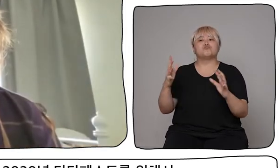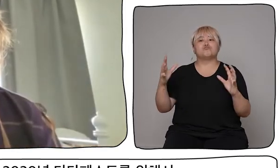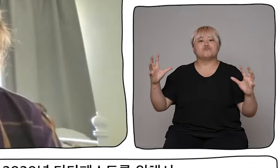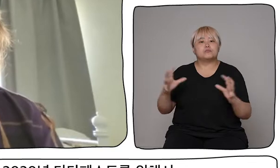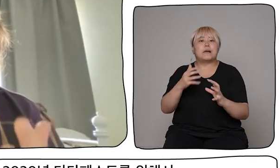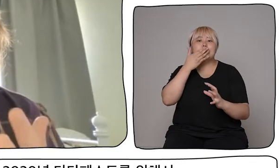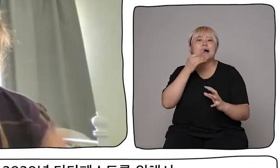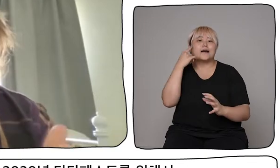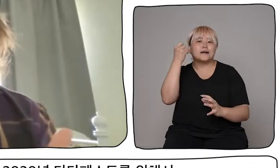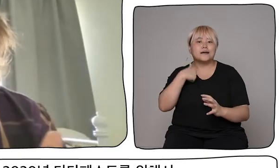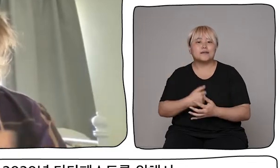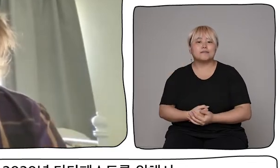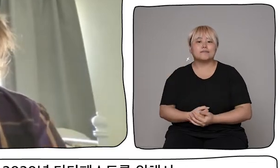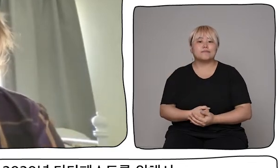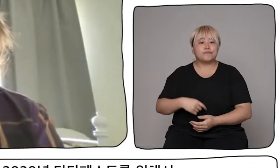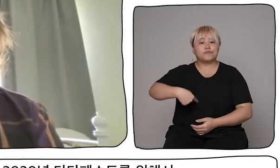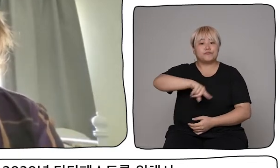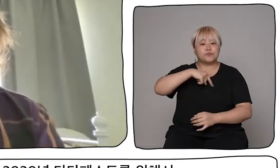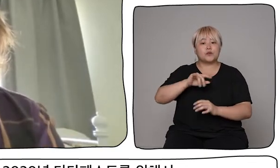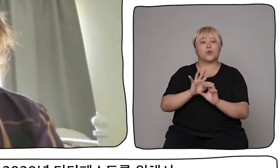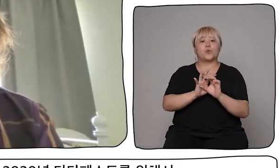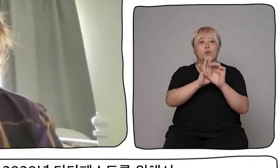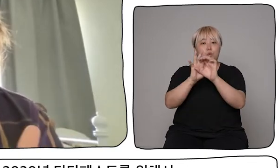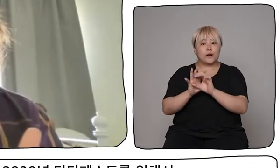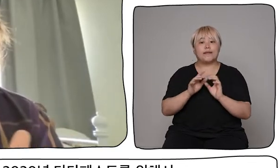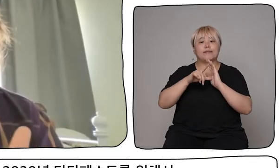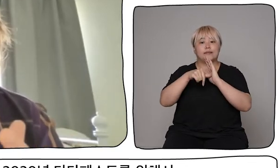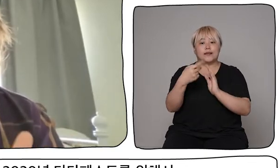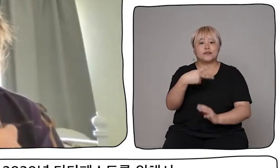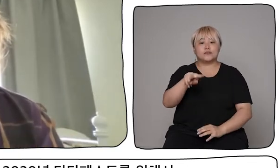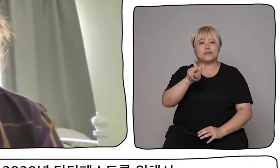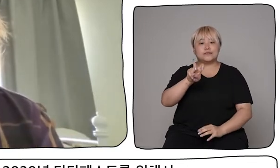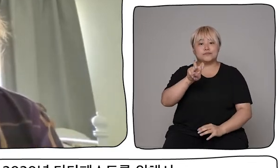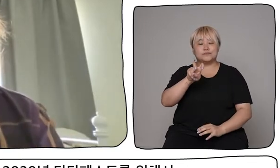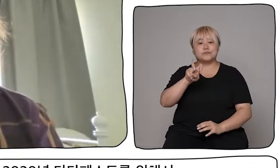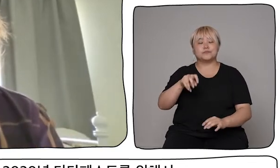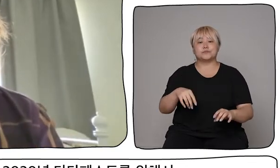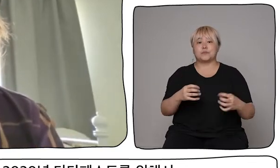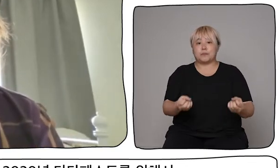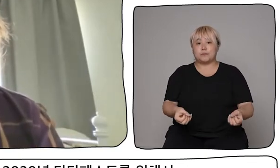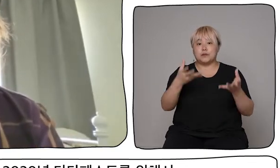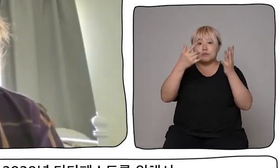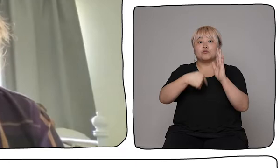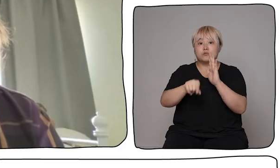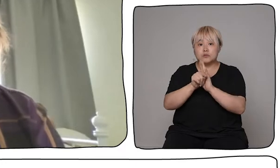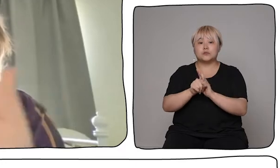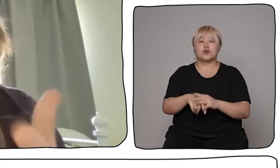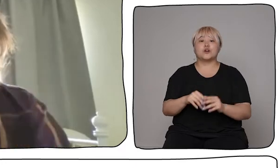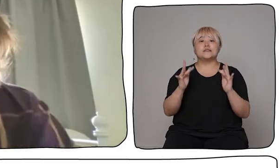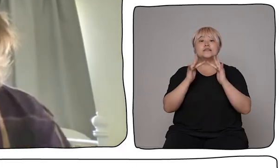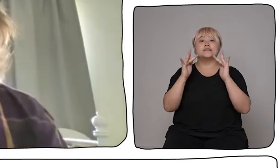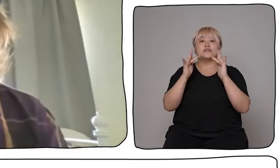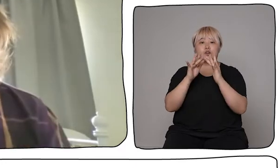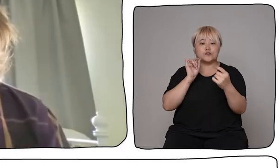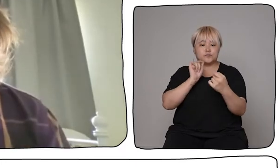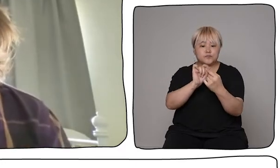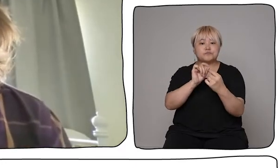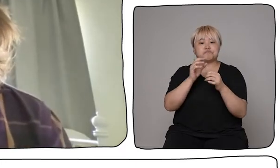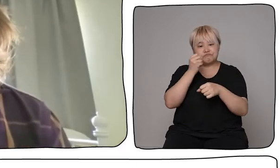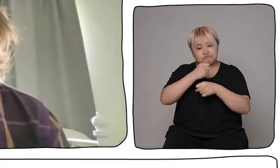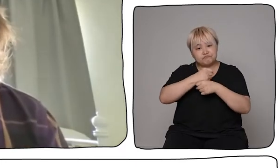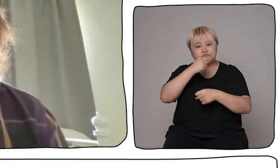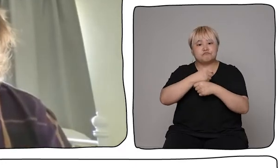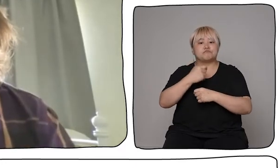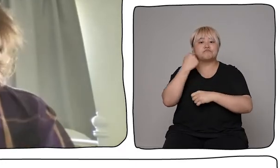during the COVID-19 pandemic for DADA Fest 2020. DADA Fest International 2020